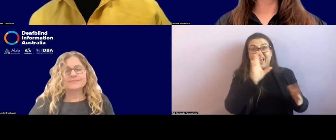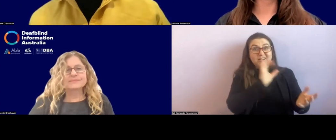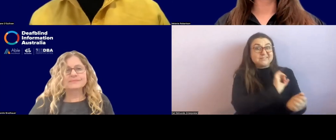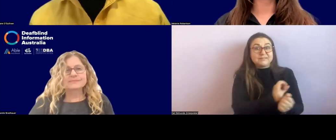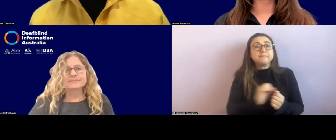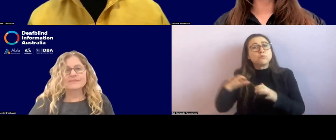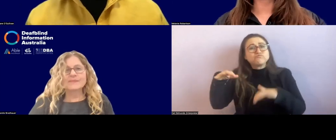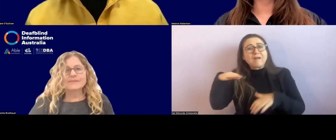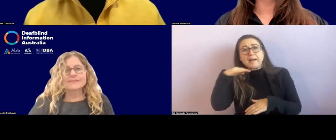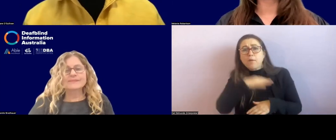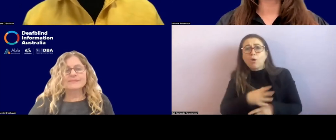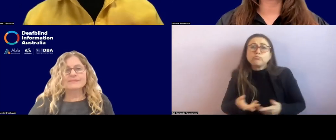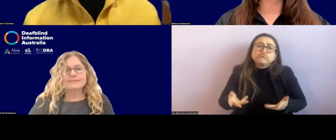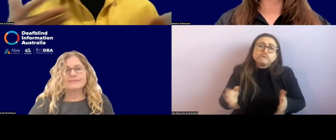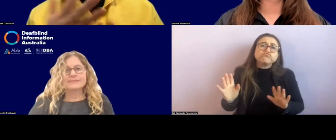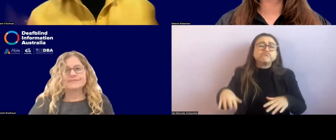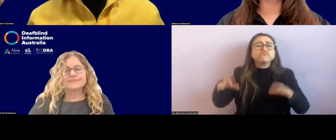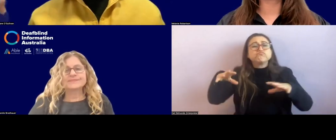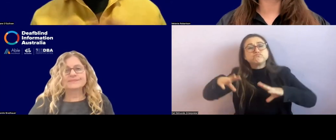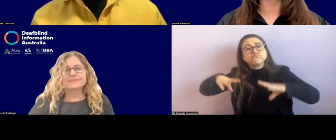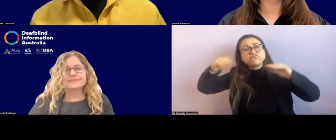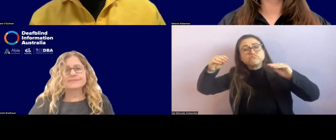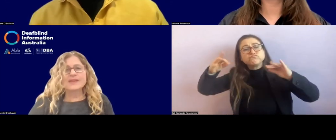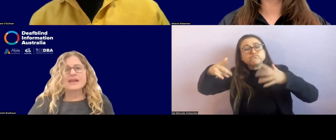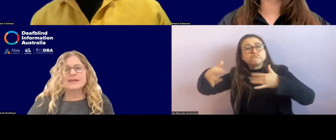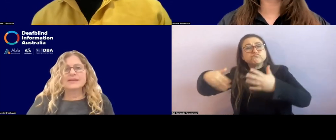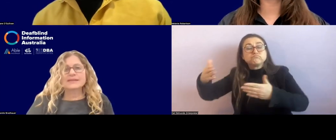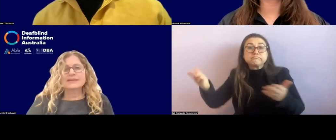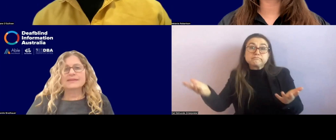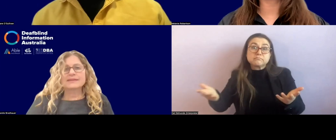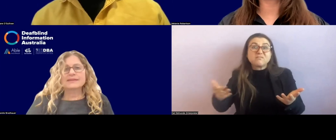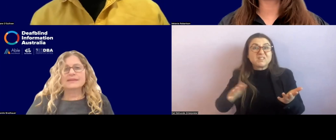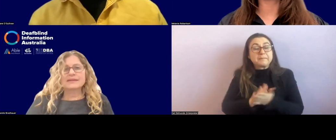often sometimes. So, um, that fluctuates how busy I am.